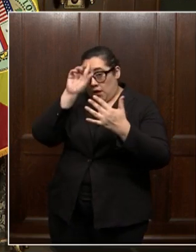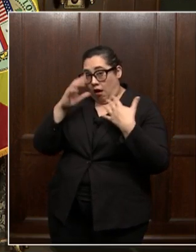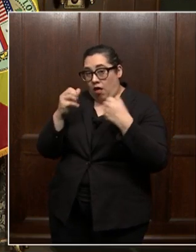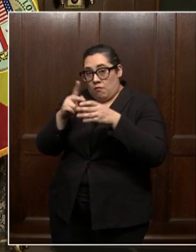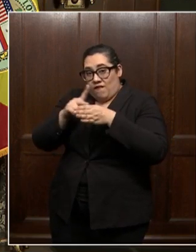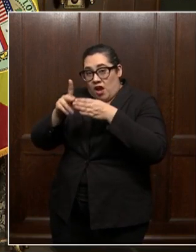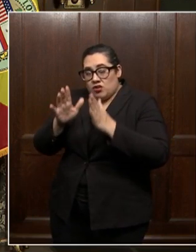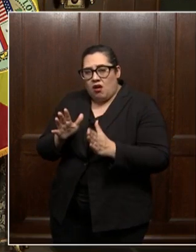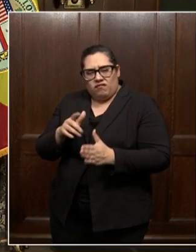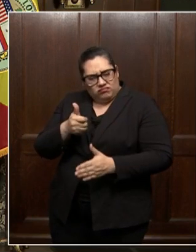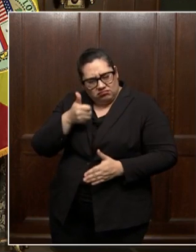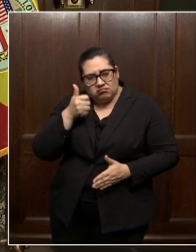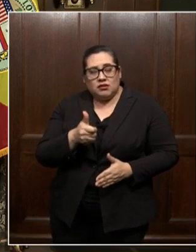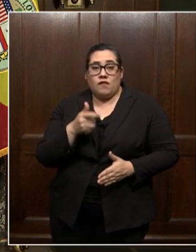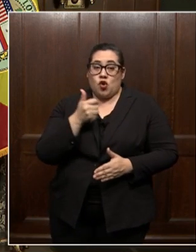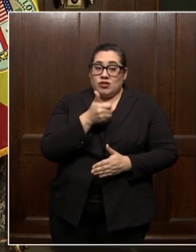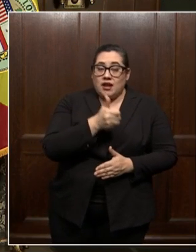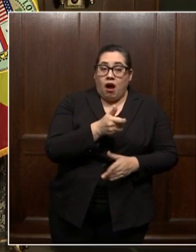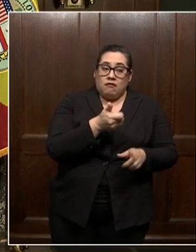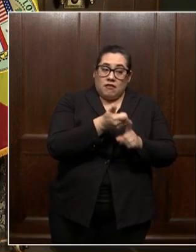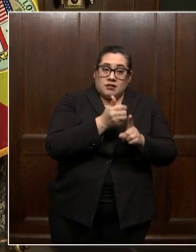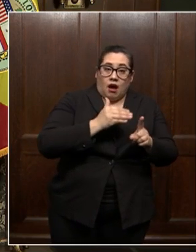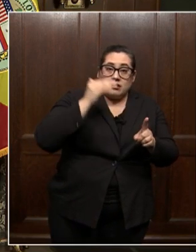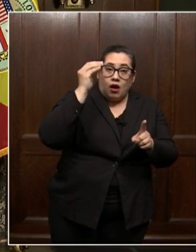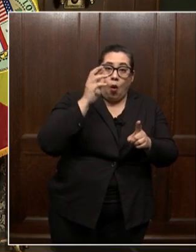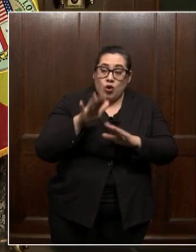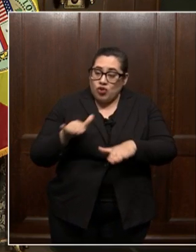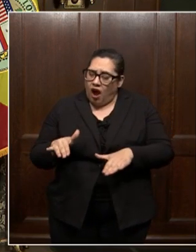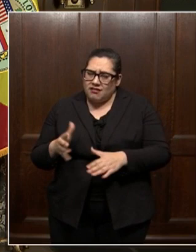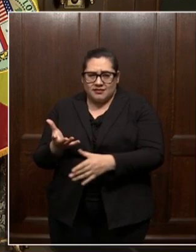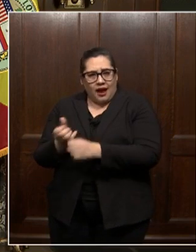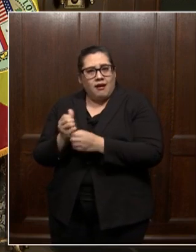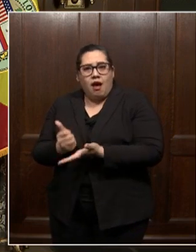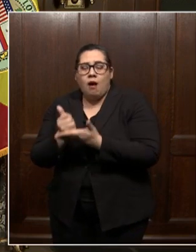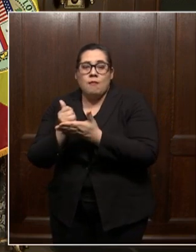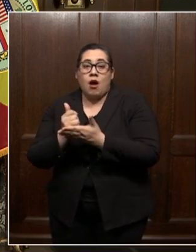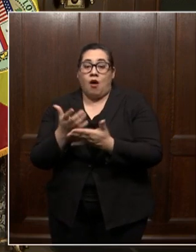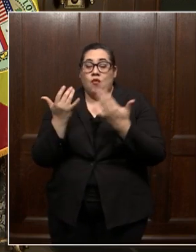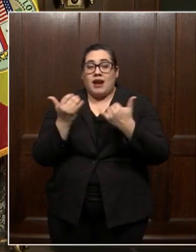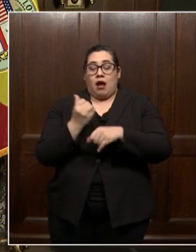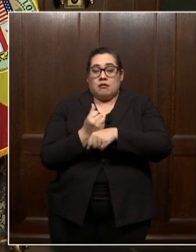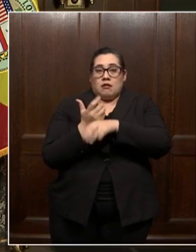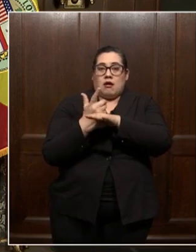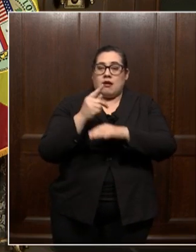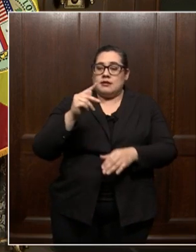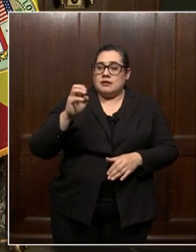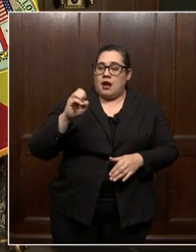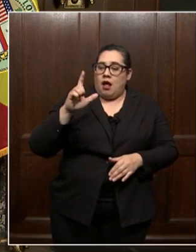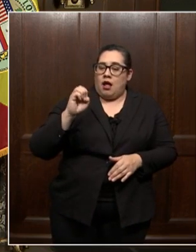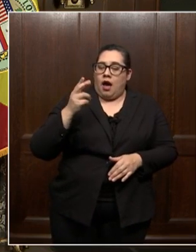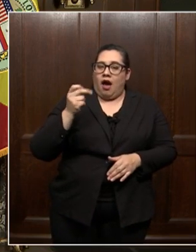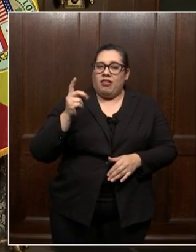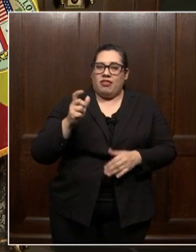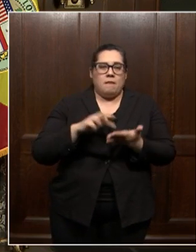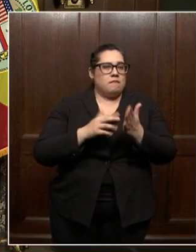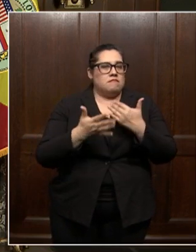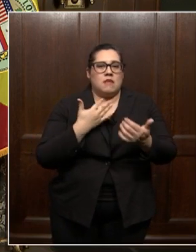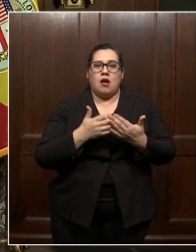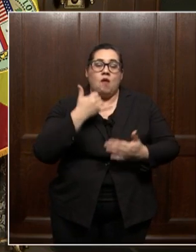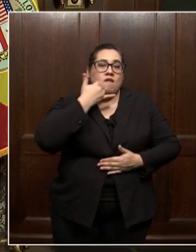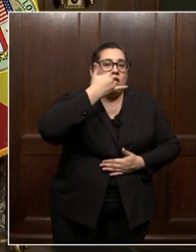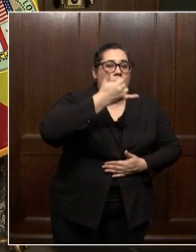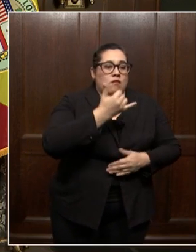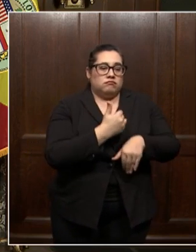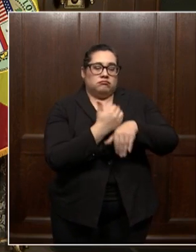adult or for your child, get your child some help. At this point, telehealth, via whether it's video or phone, is easily